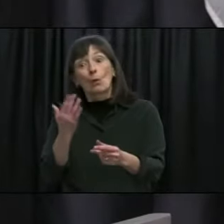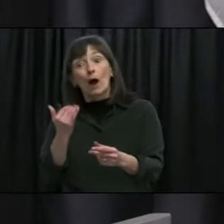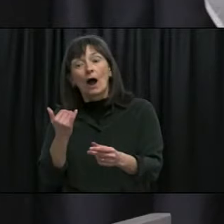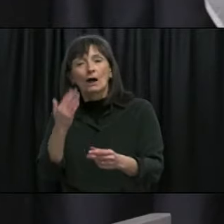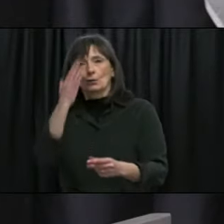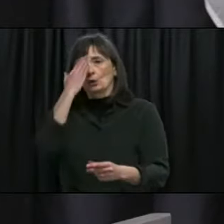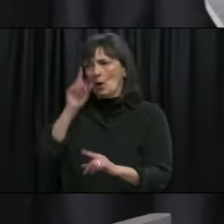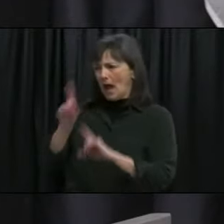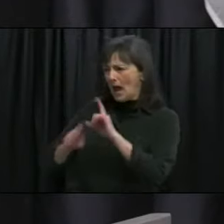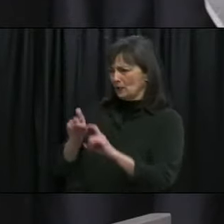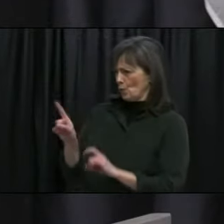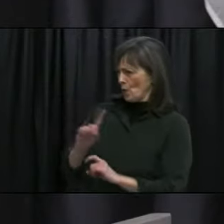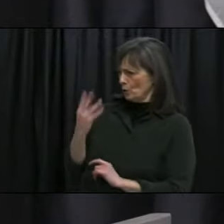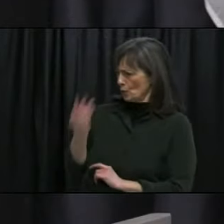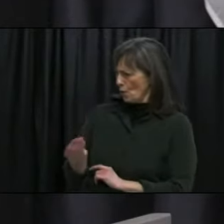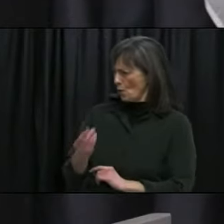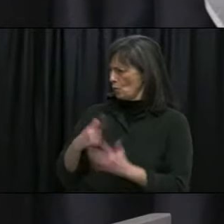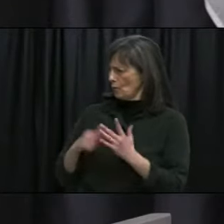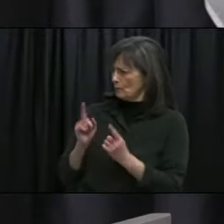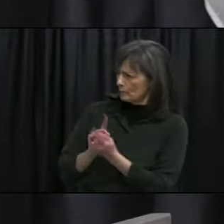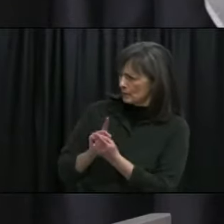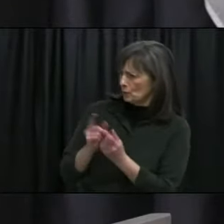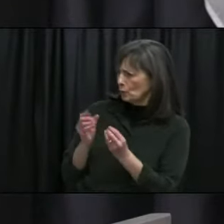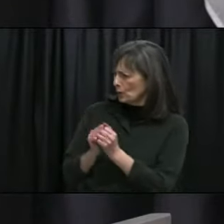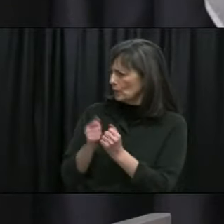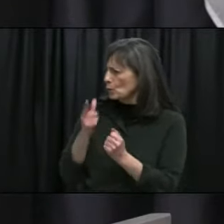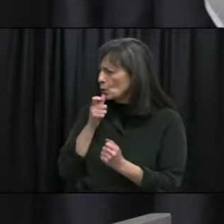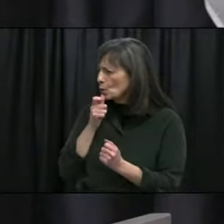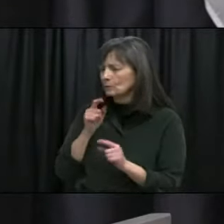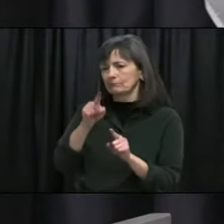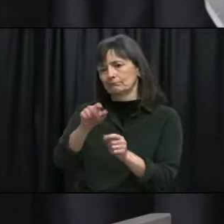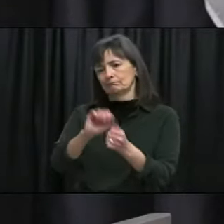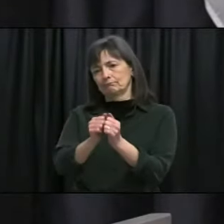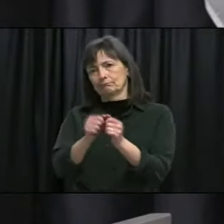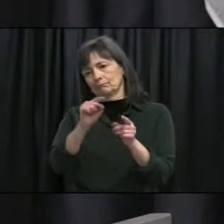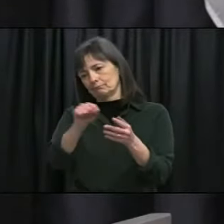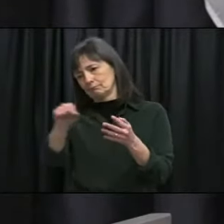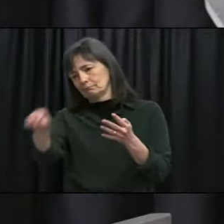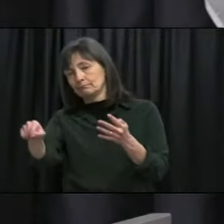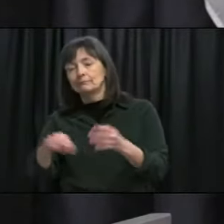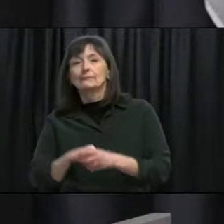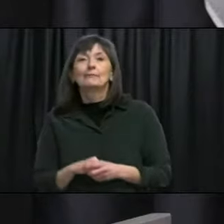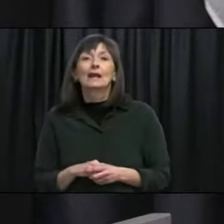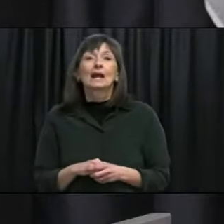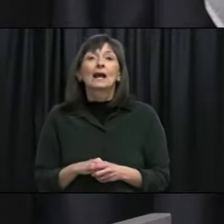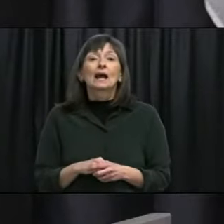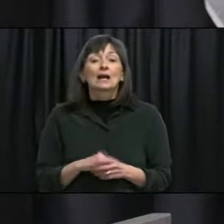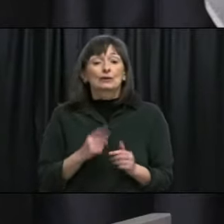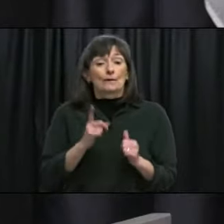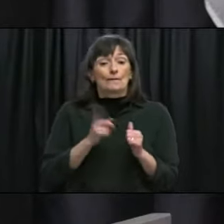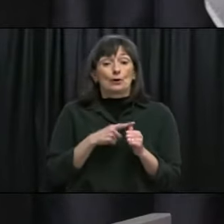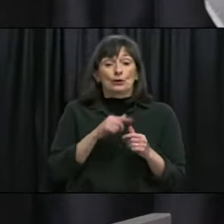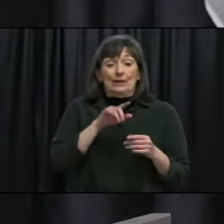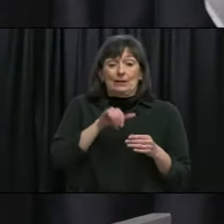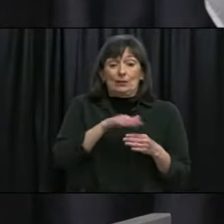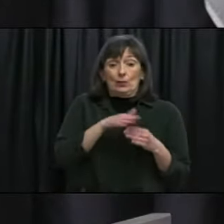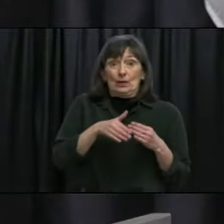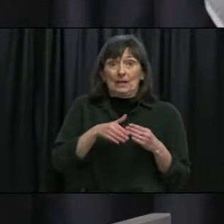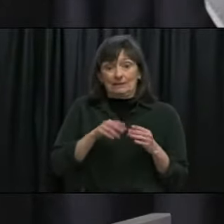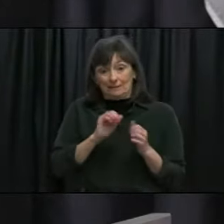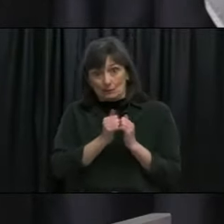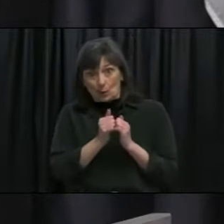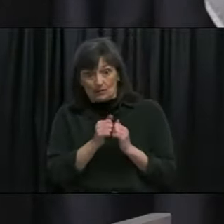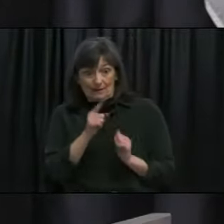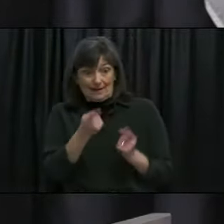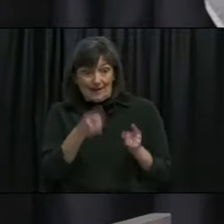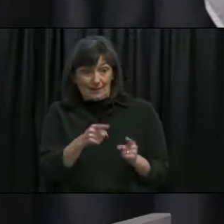exposure and with regard and then there were other sporting events that then you know because people are involved